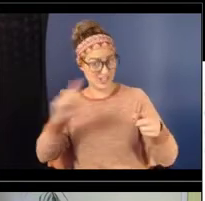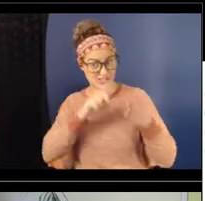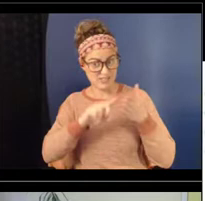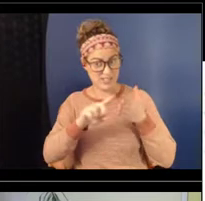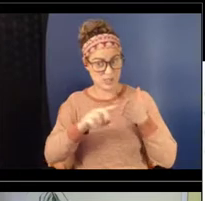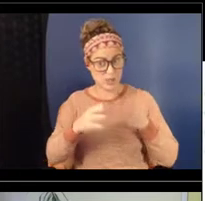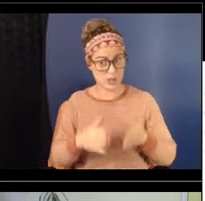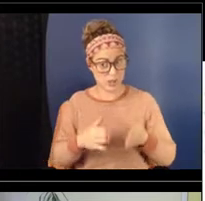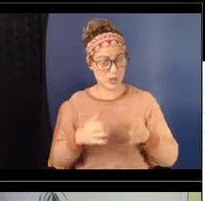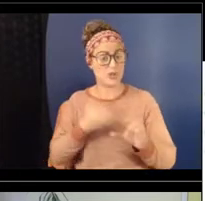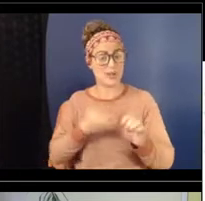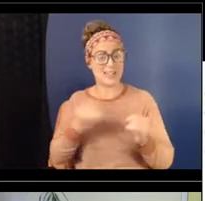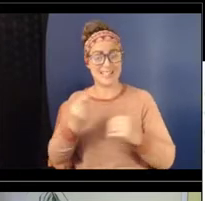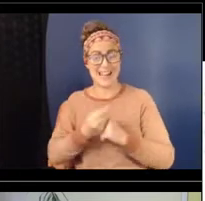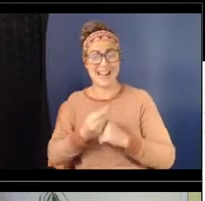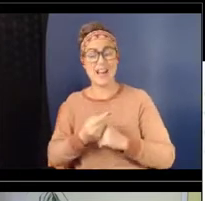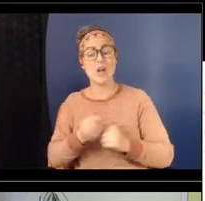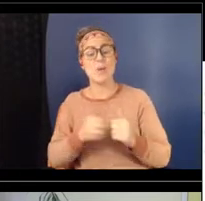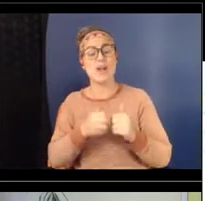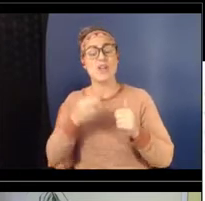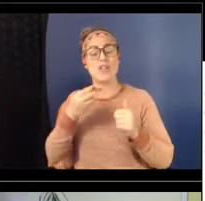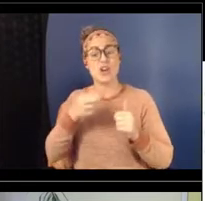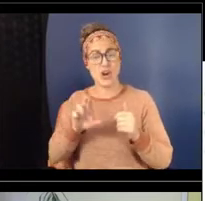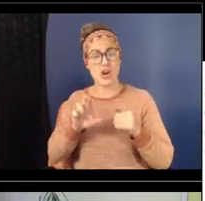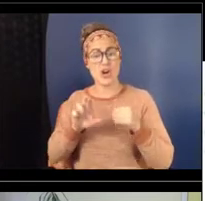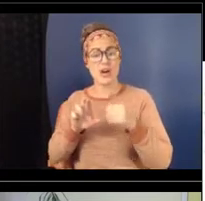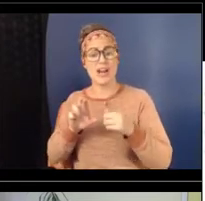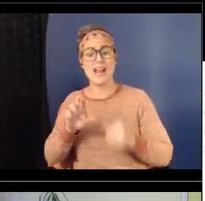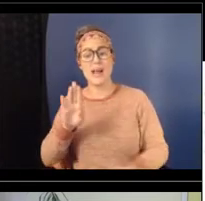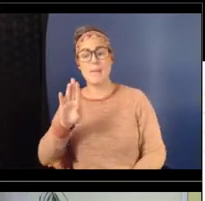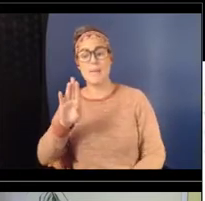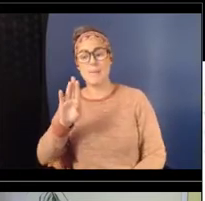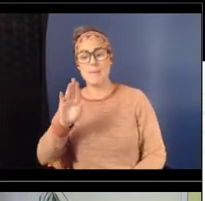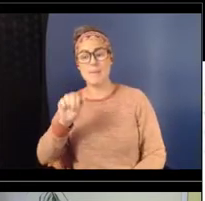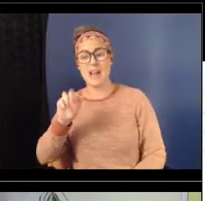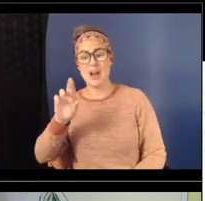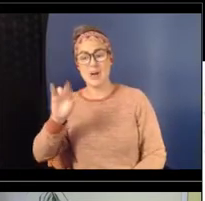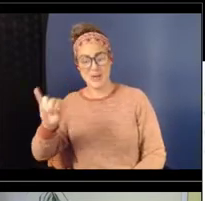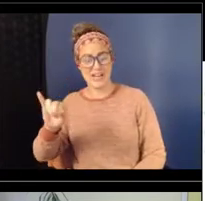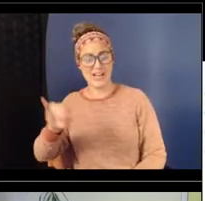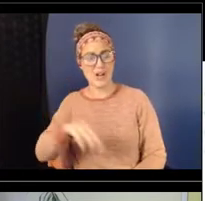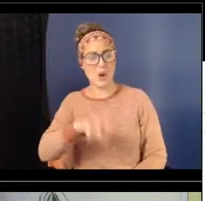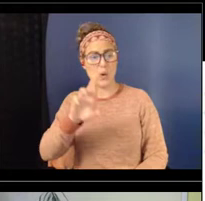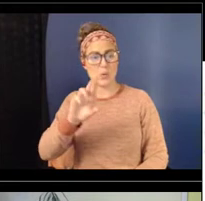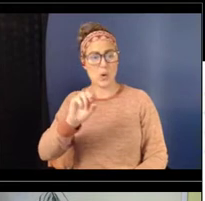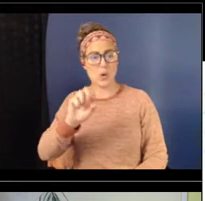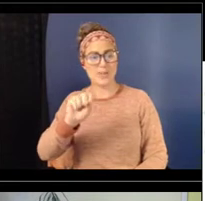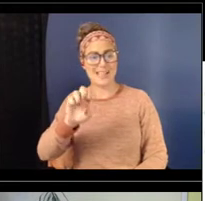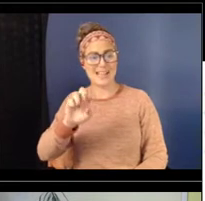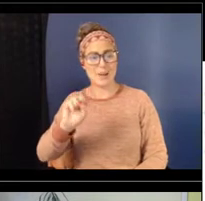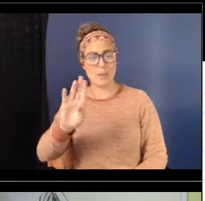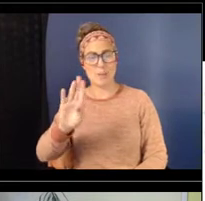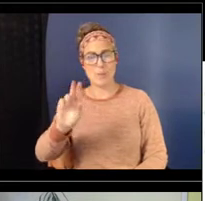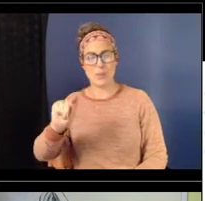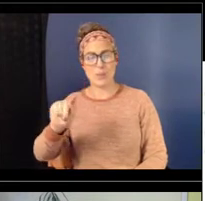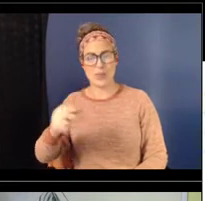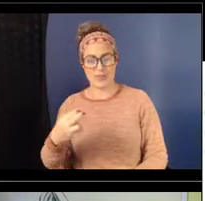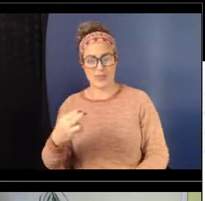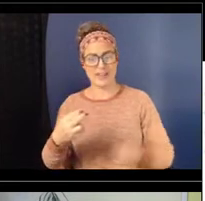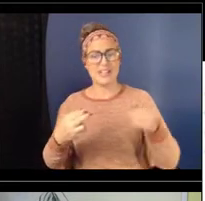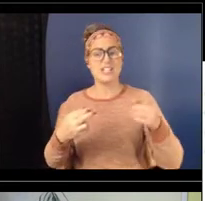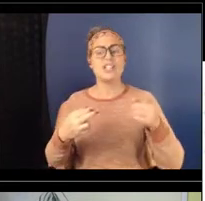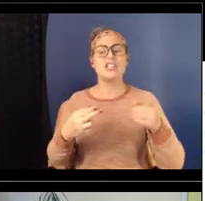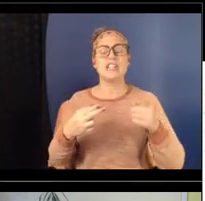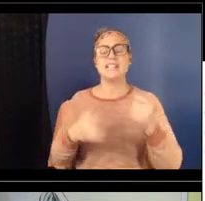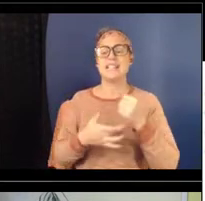is Barry Rosenbluth, a long-time advocate and a training and technical assistance provider in the area of bullying and teen dating violence.